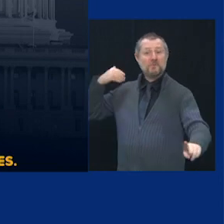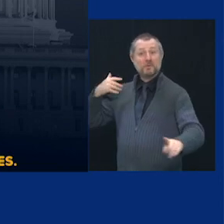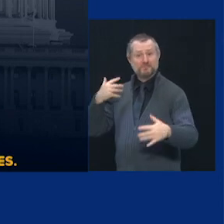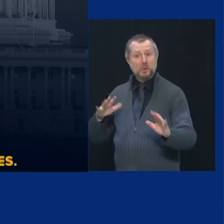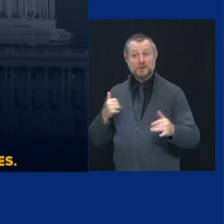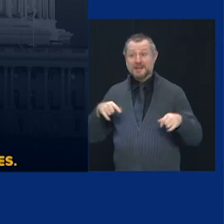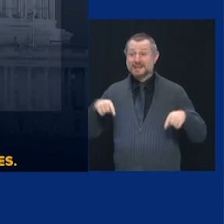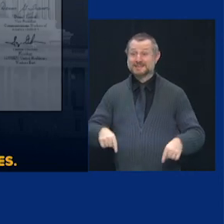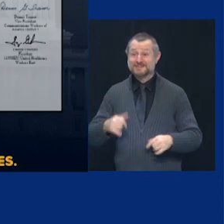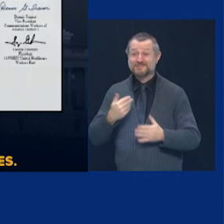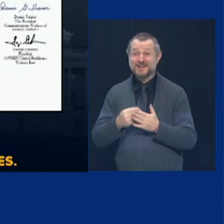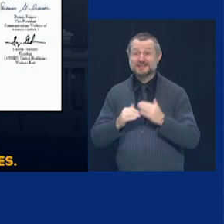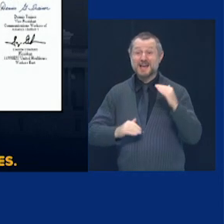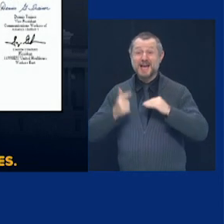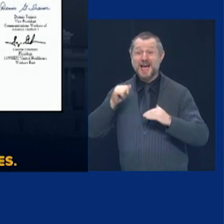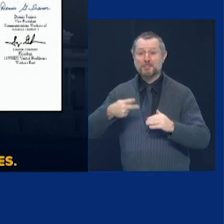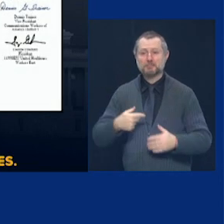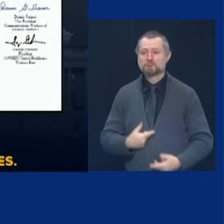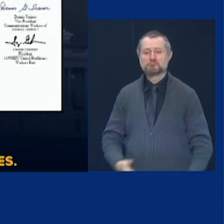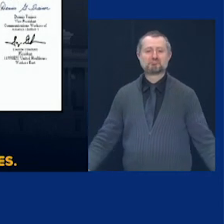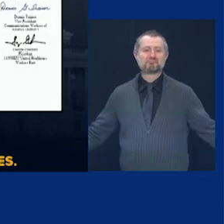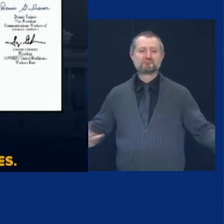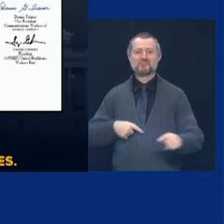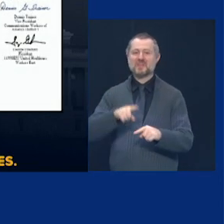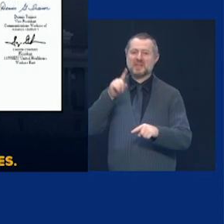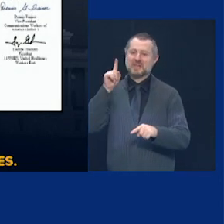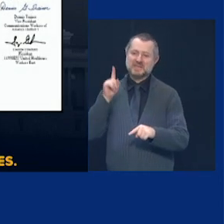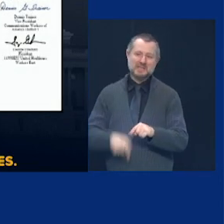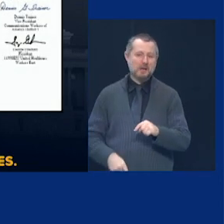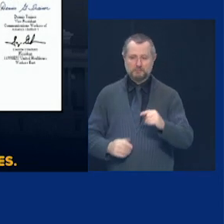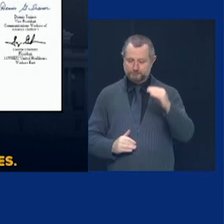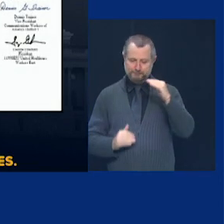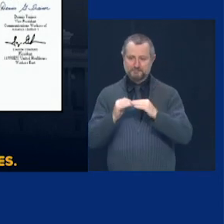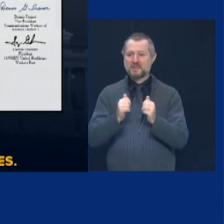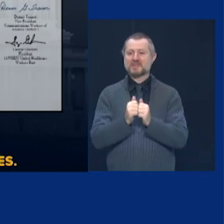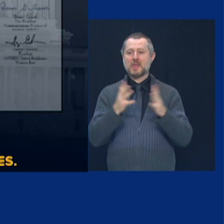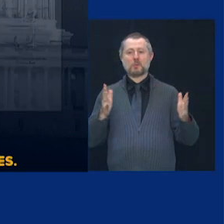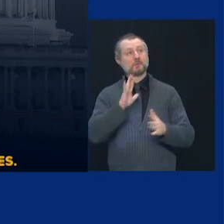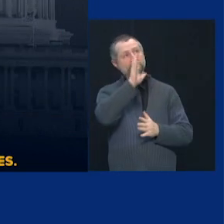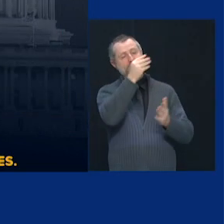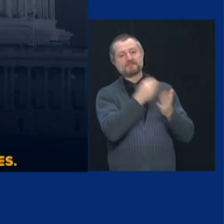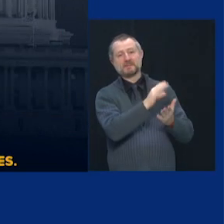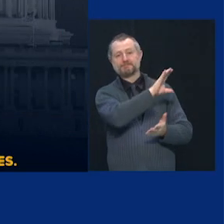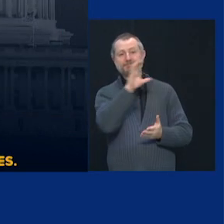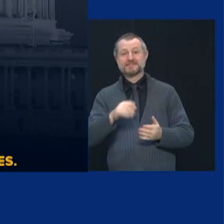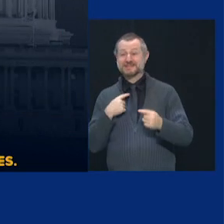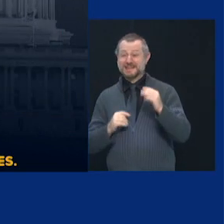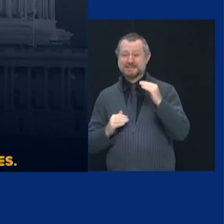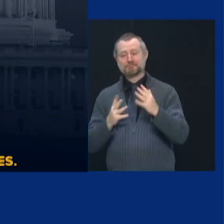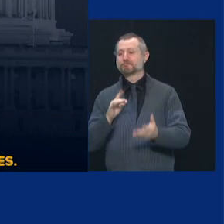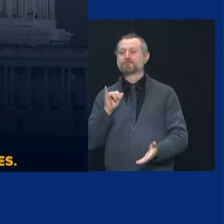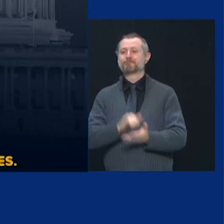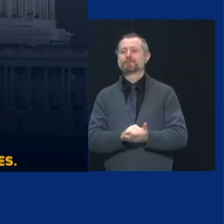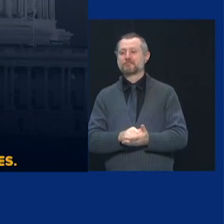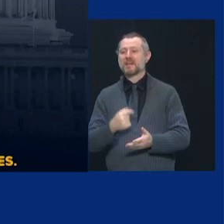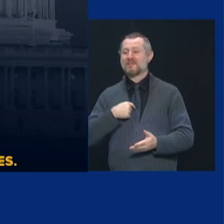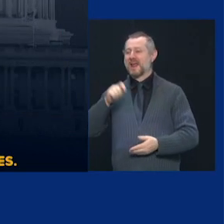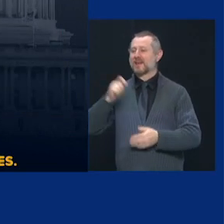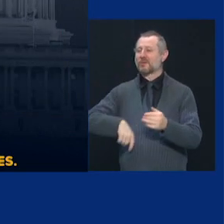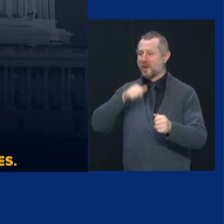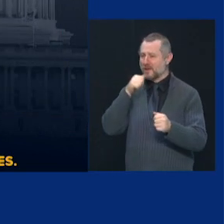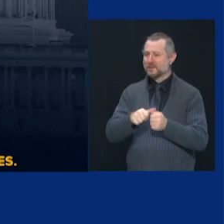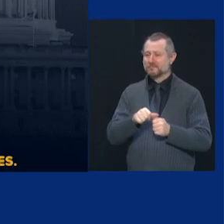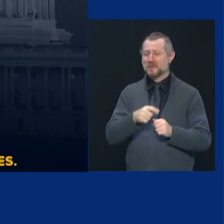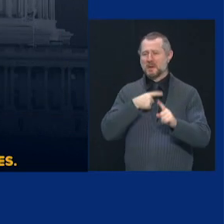without federal aid. And that's what the letter to Congress says. And our most important